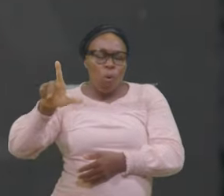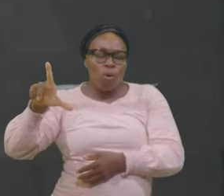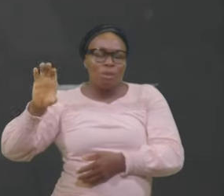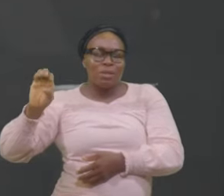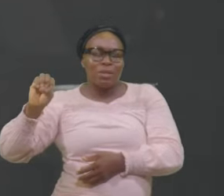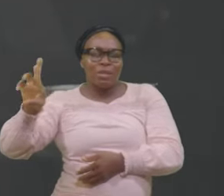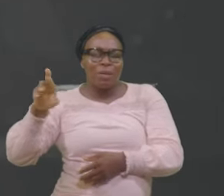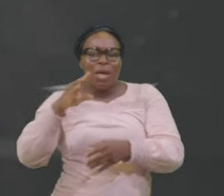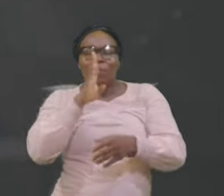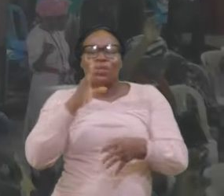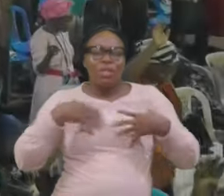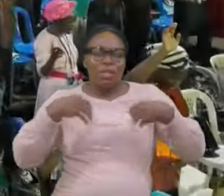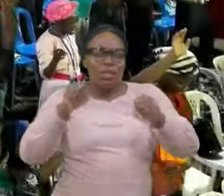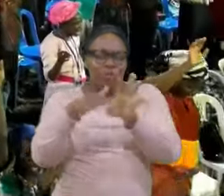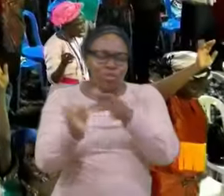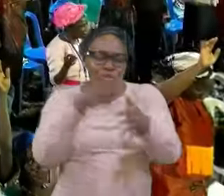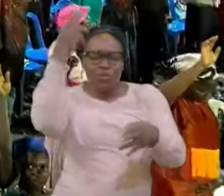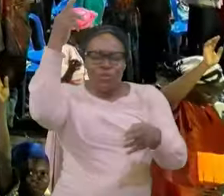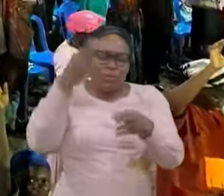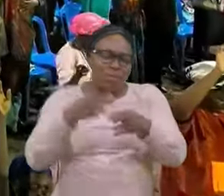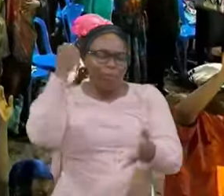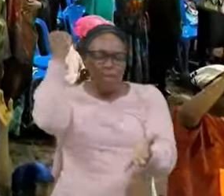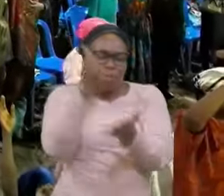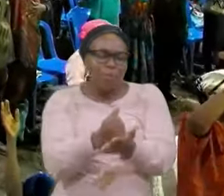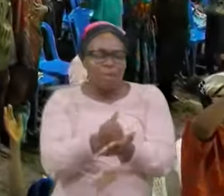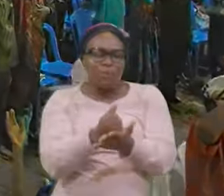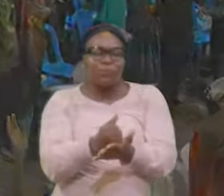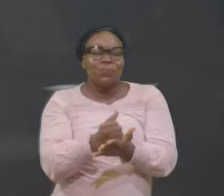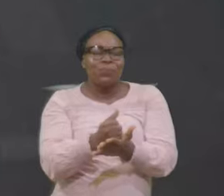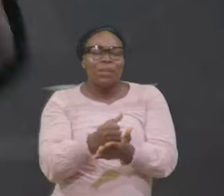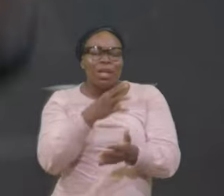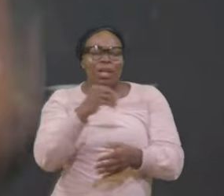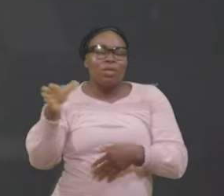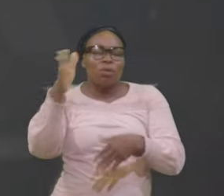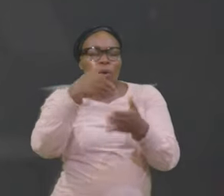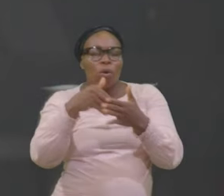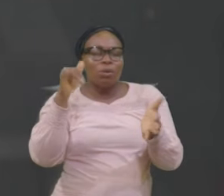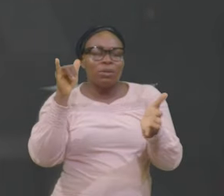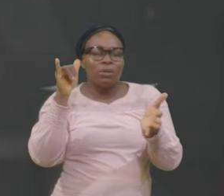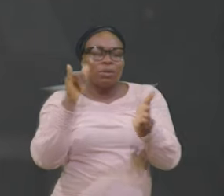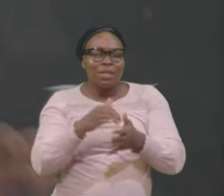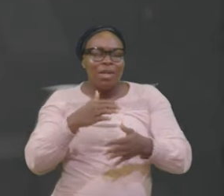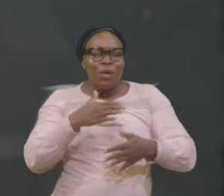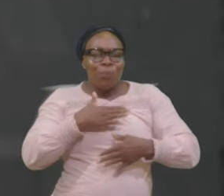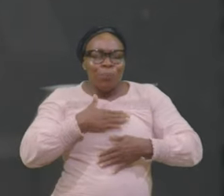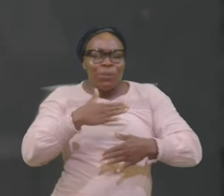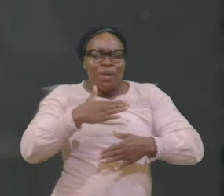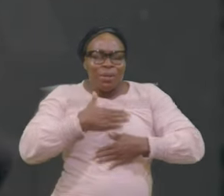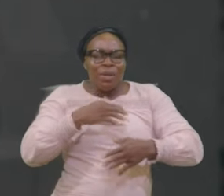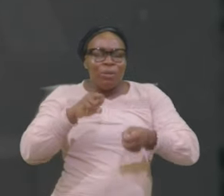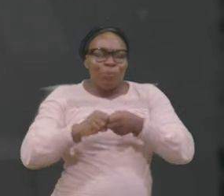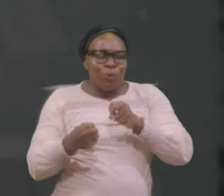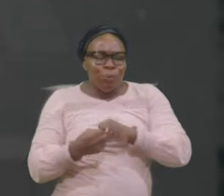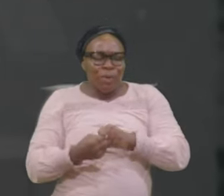In Jesus Name And All That Breathing Problem Lord I Pray